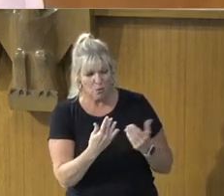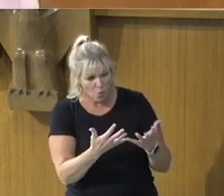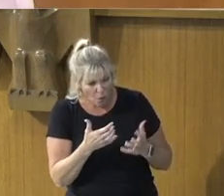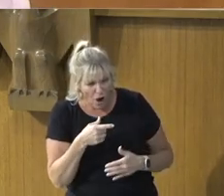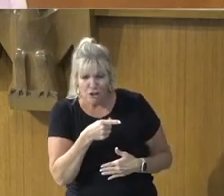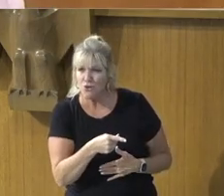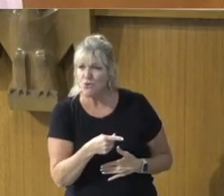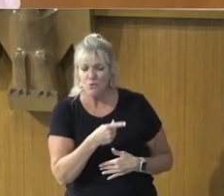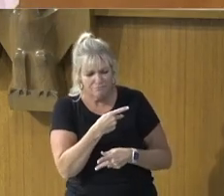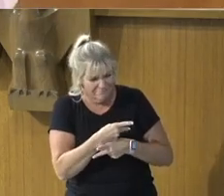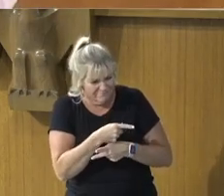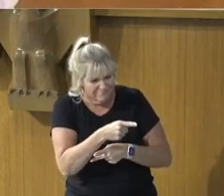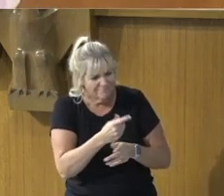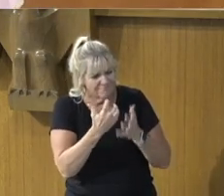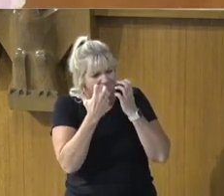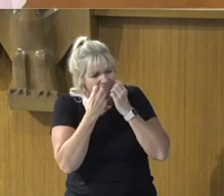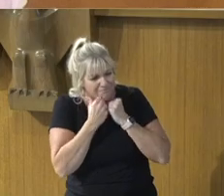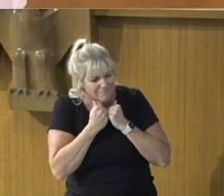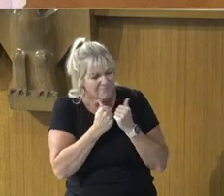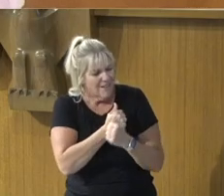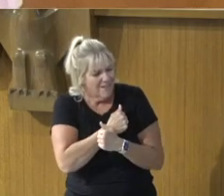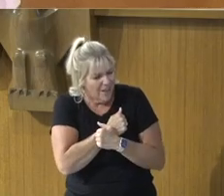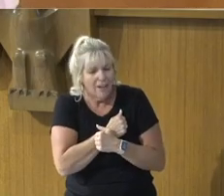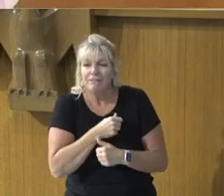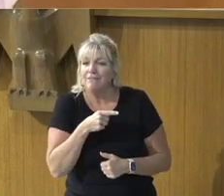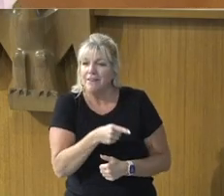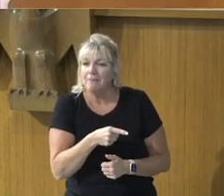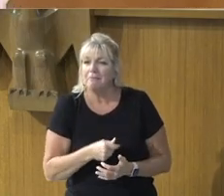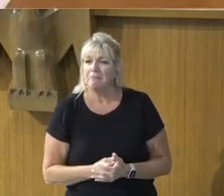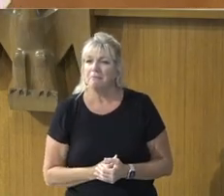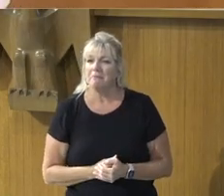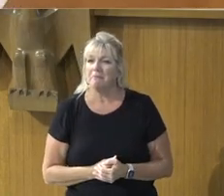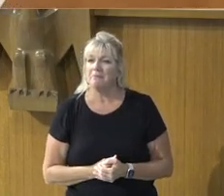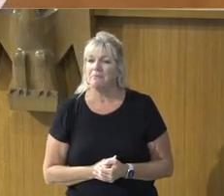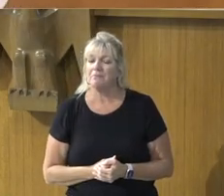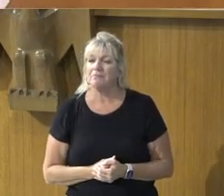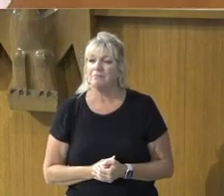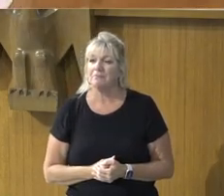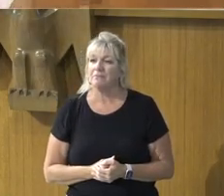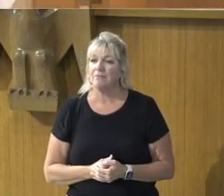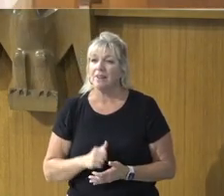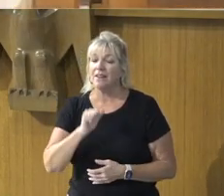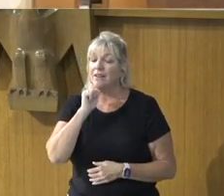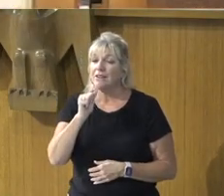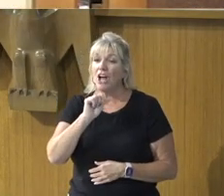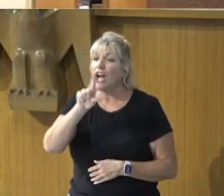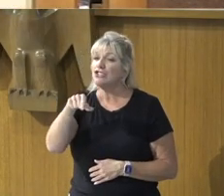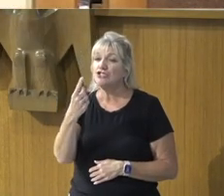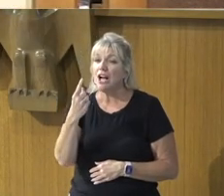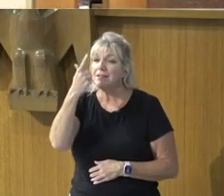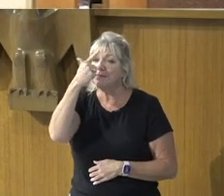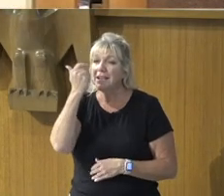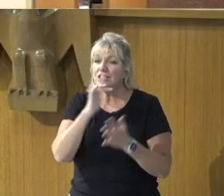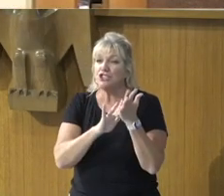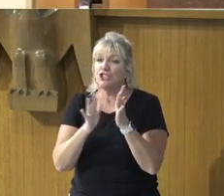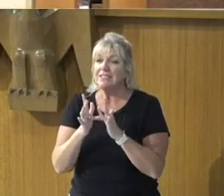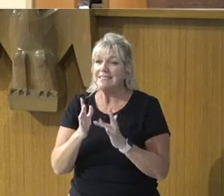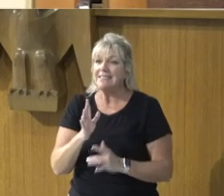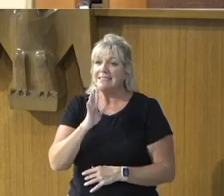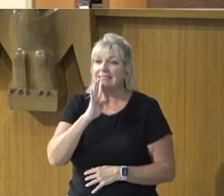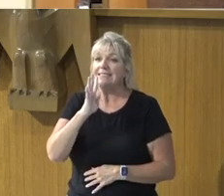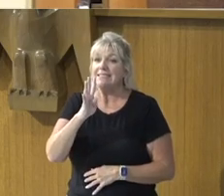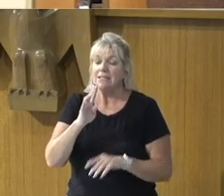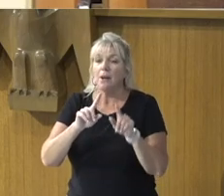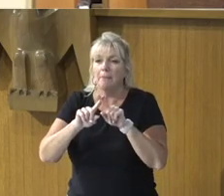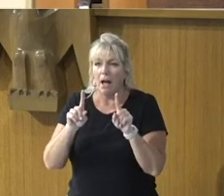Needed, You are, Loved, Not just because, Jesus says it, But because, Jesus says, What